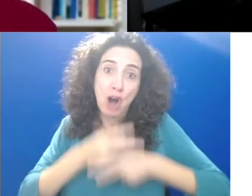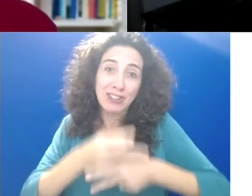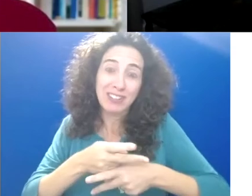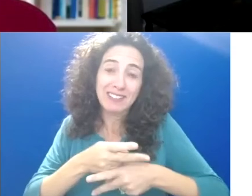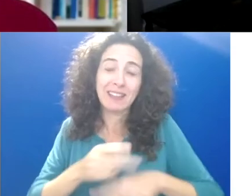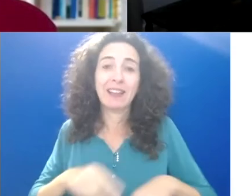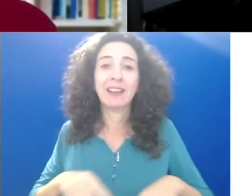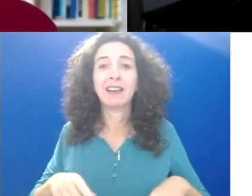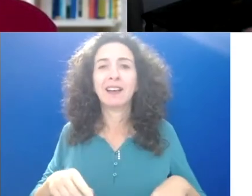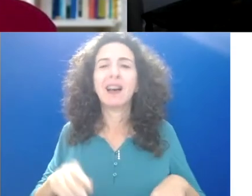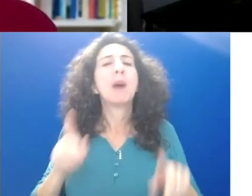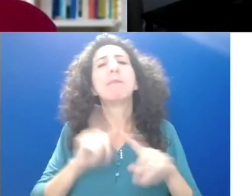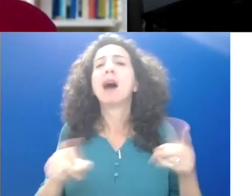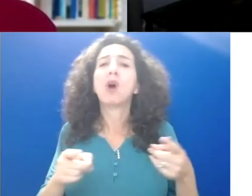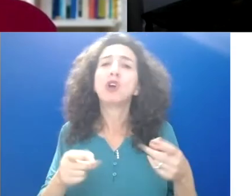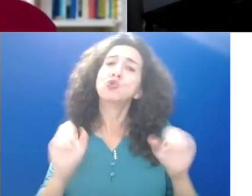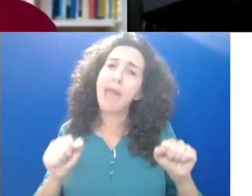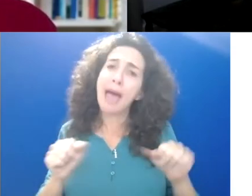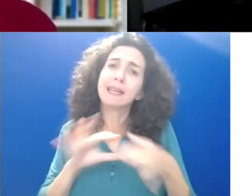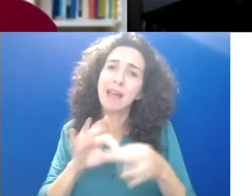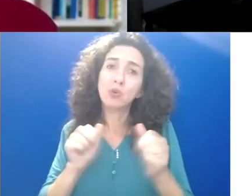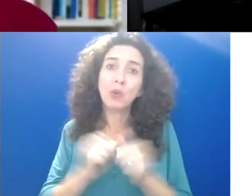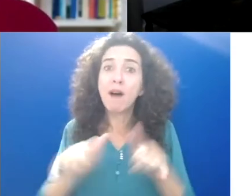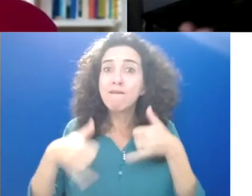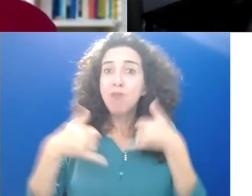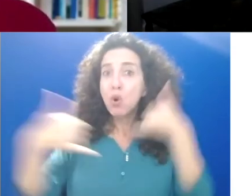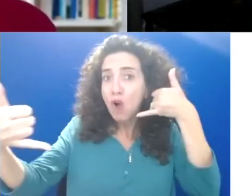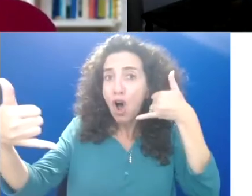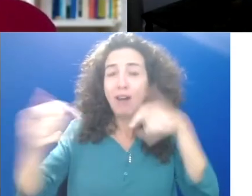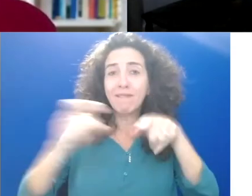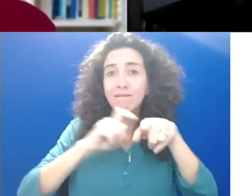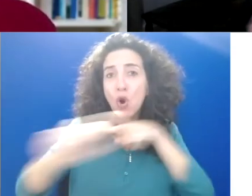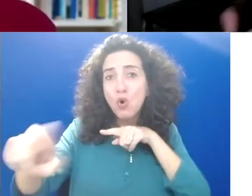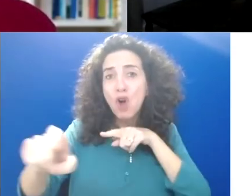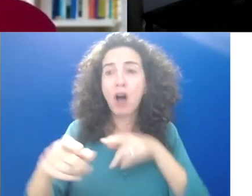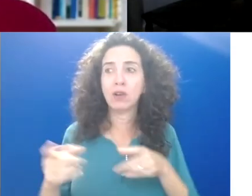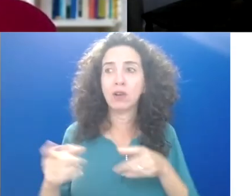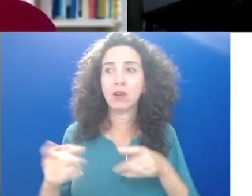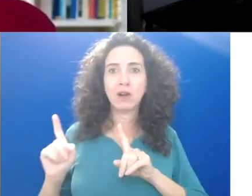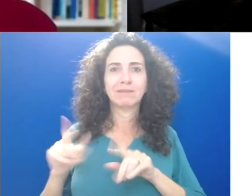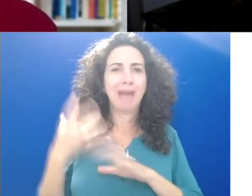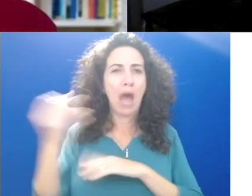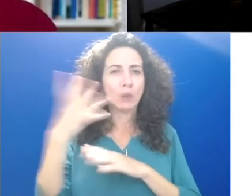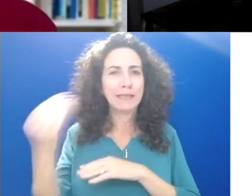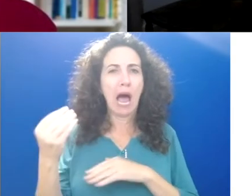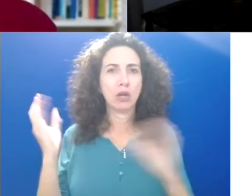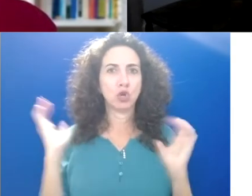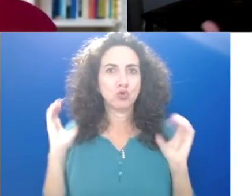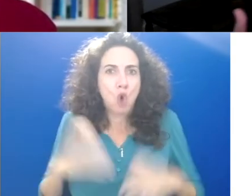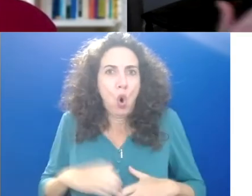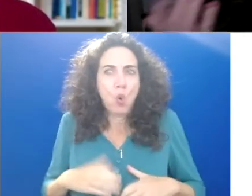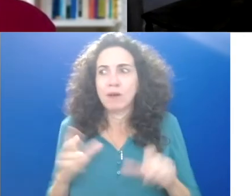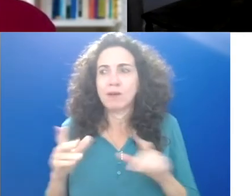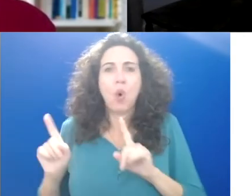of just emailing, you know, or going for a walk with a friend, even as it gets colder, like put on a heavier coat and actually do make that effort. I think that